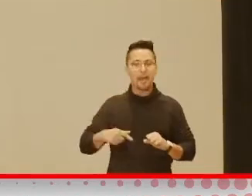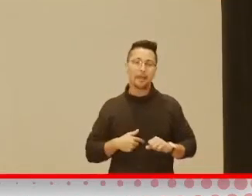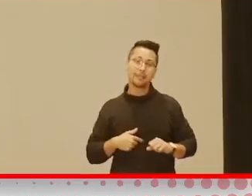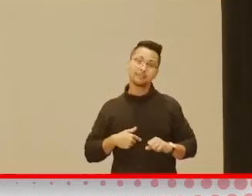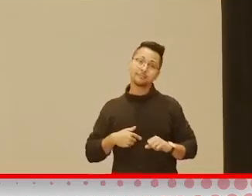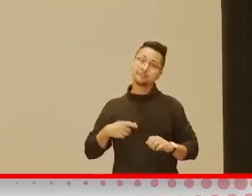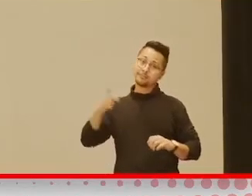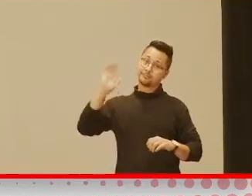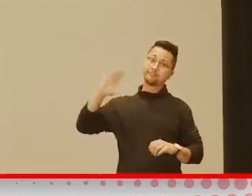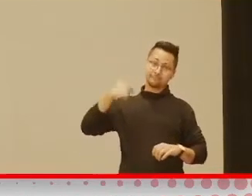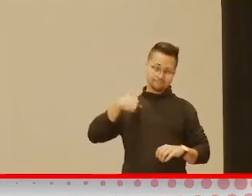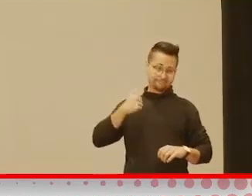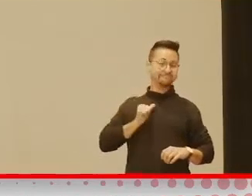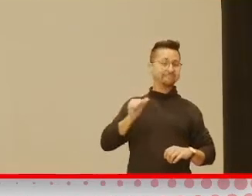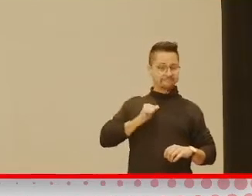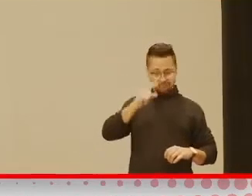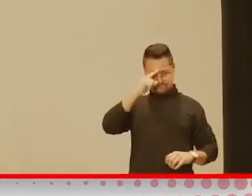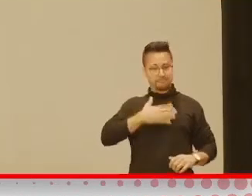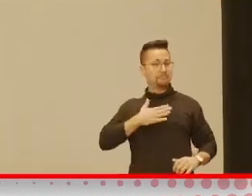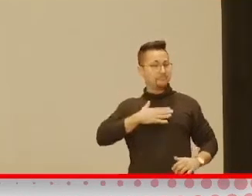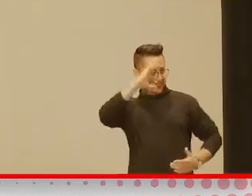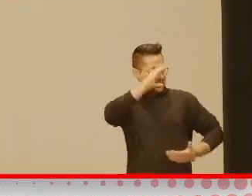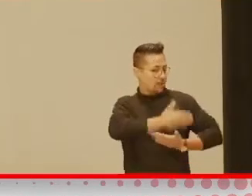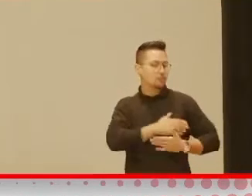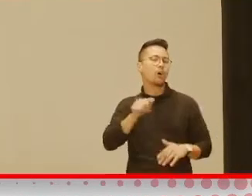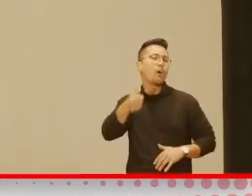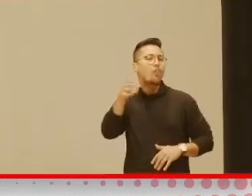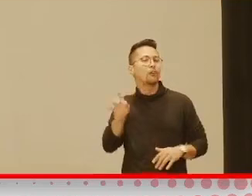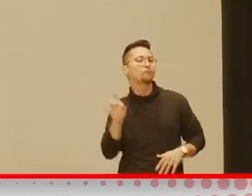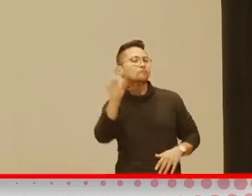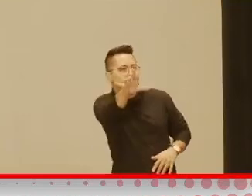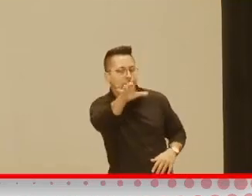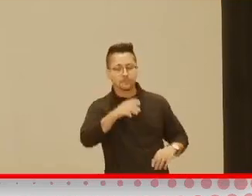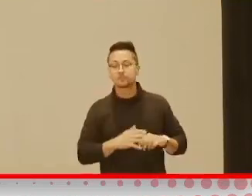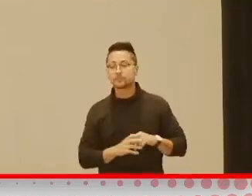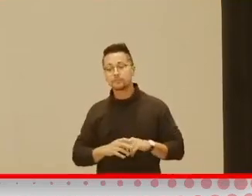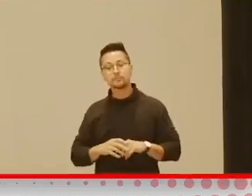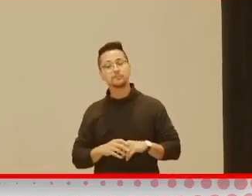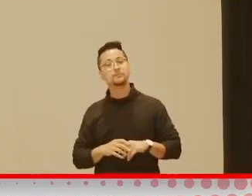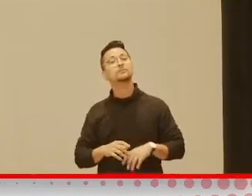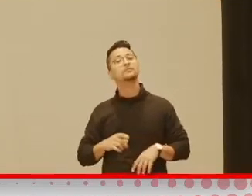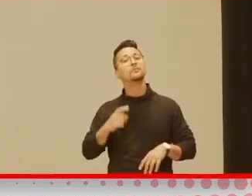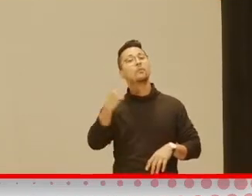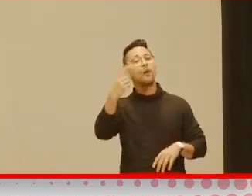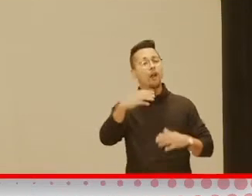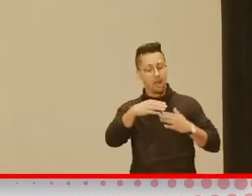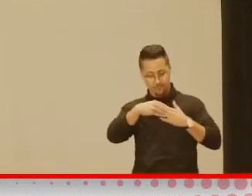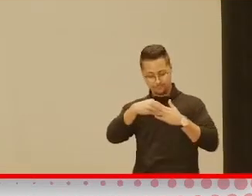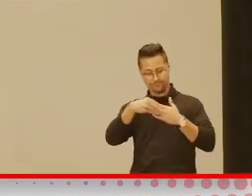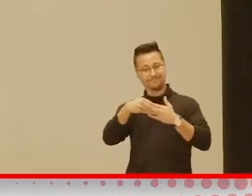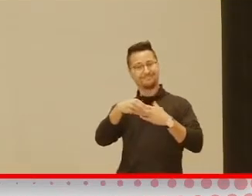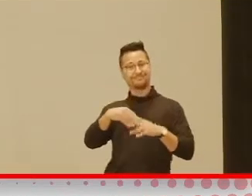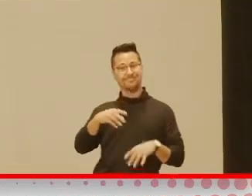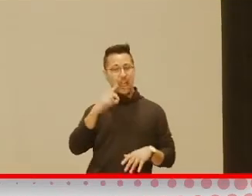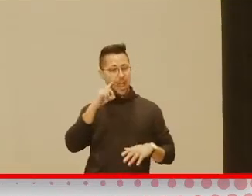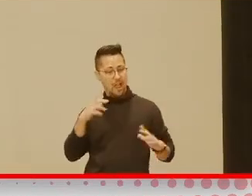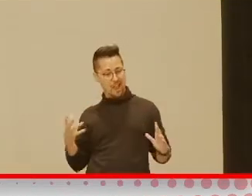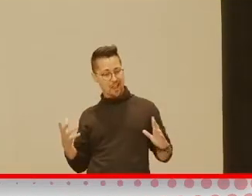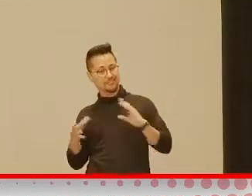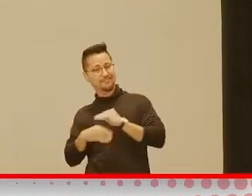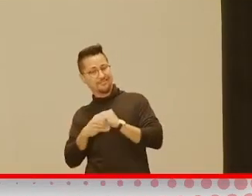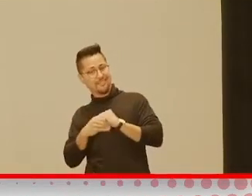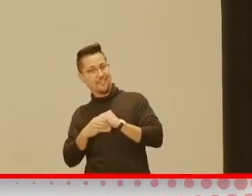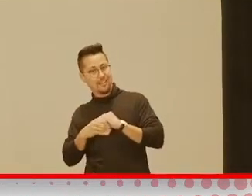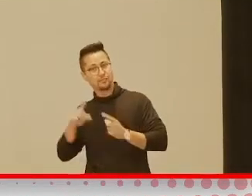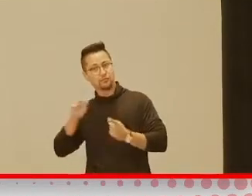this is another suggestion, taking a piece of elastic and attaching it to that washcloth, and you put